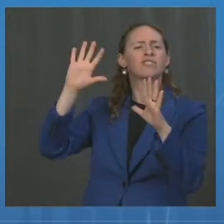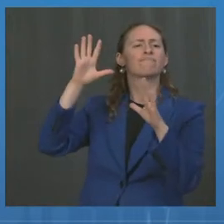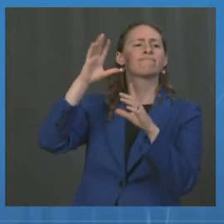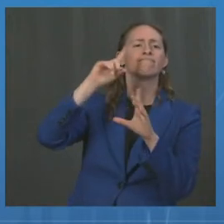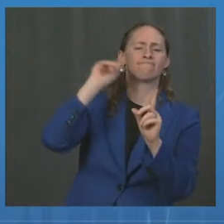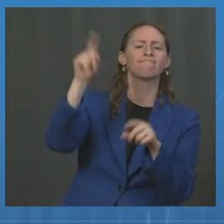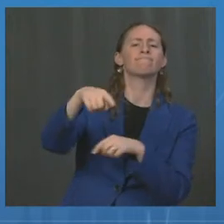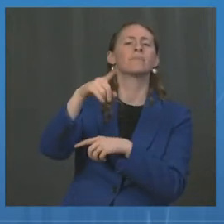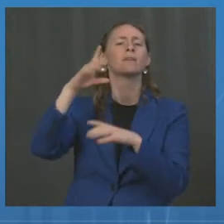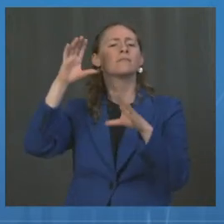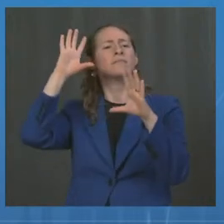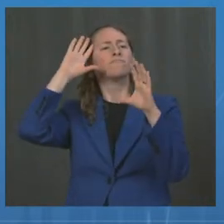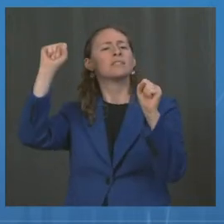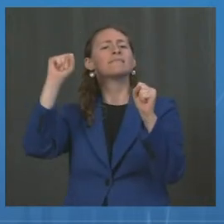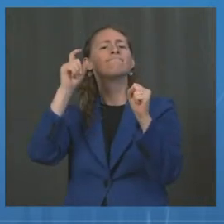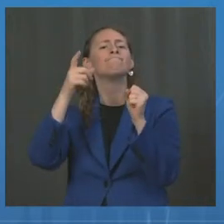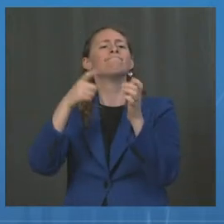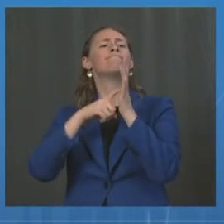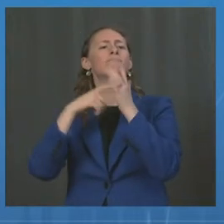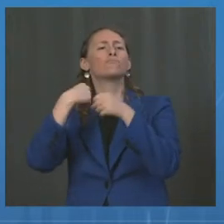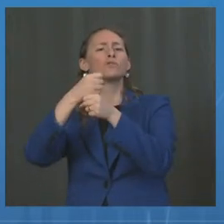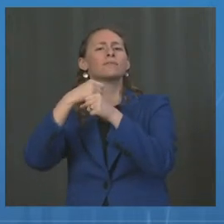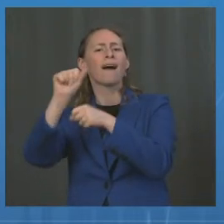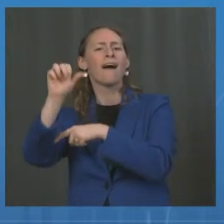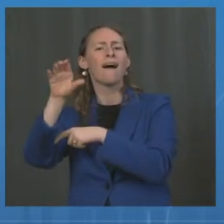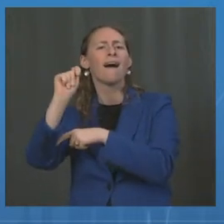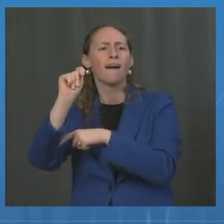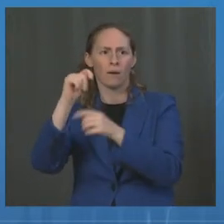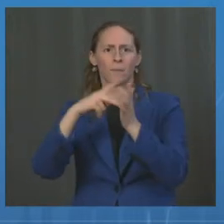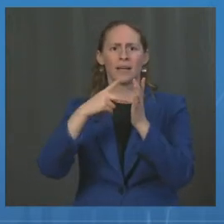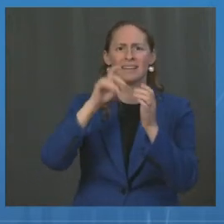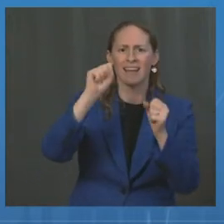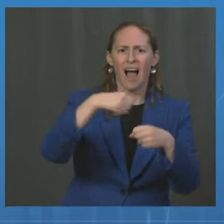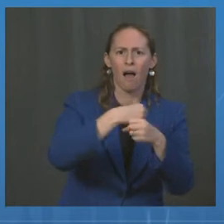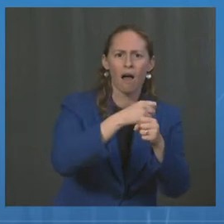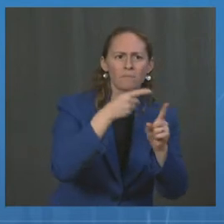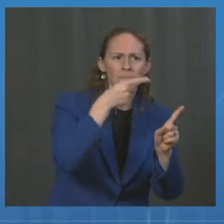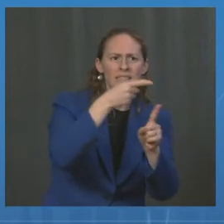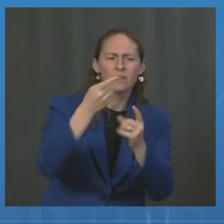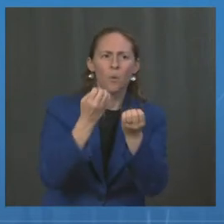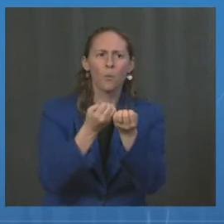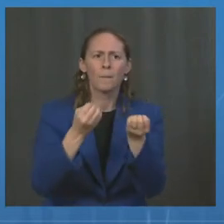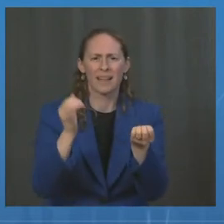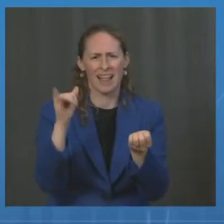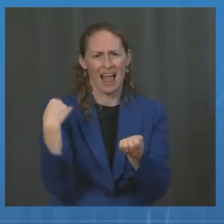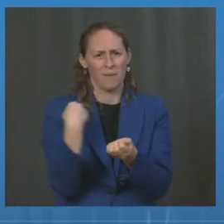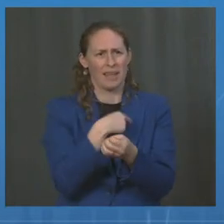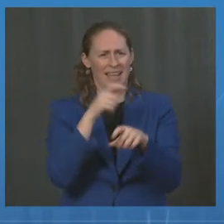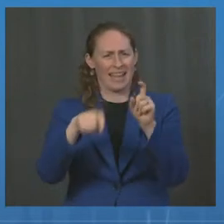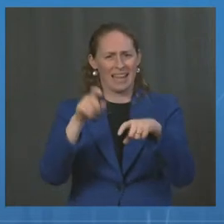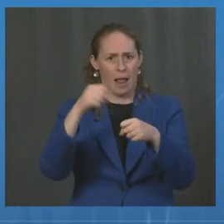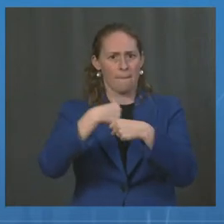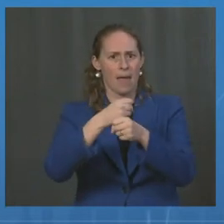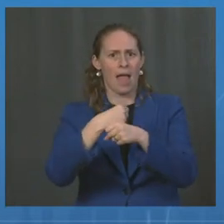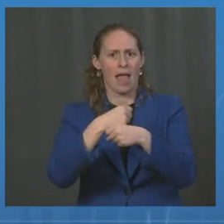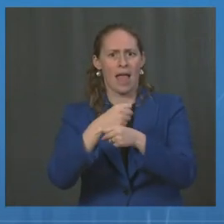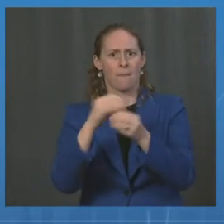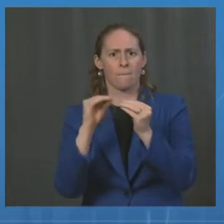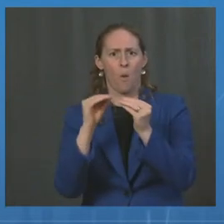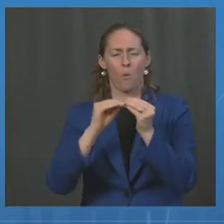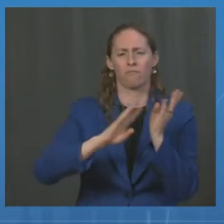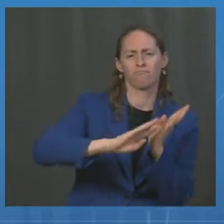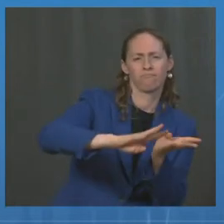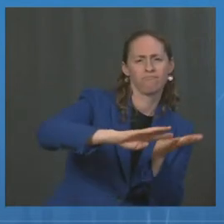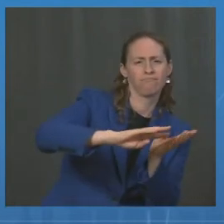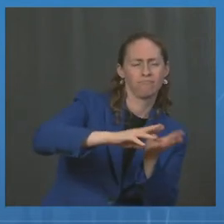production of critical vaccine manufacturing equipment, inputs, and supplies. And we've expanded to fill finish